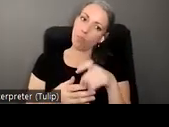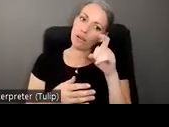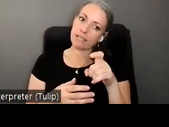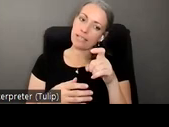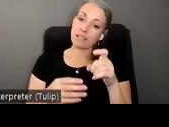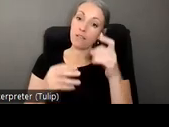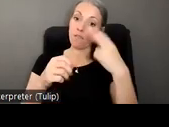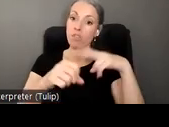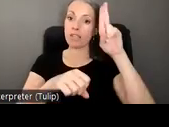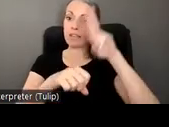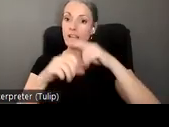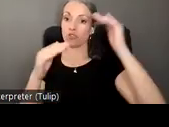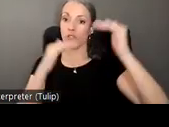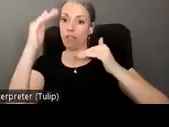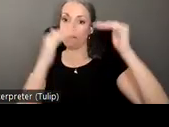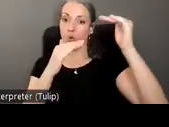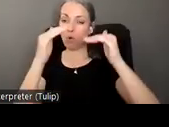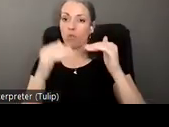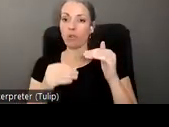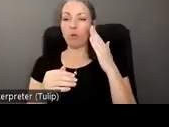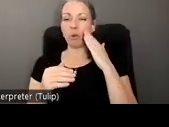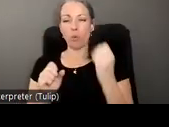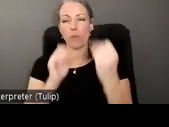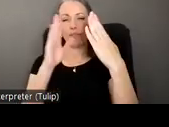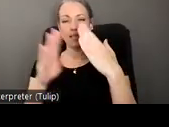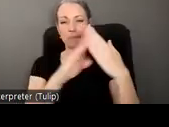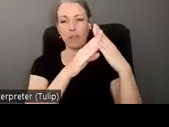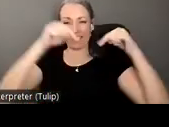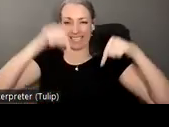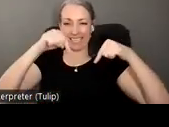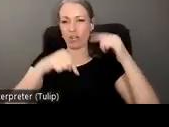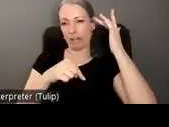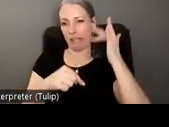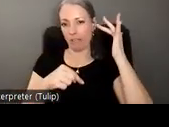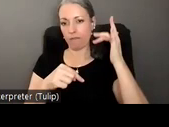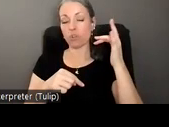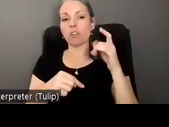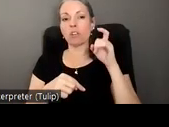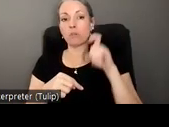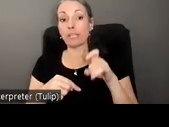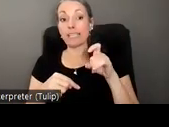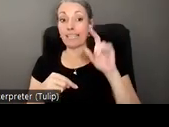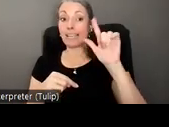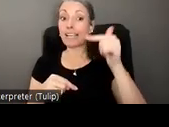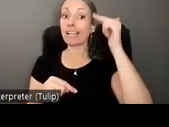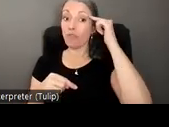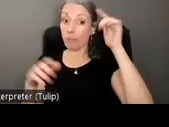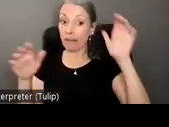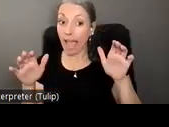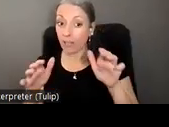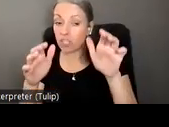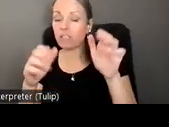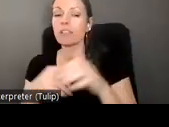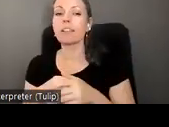national level because a lot of the barriers that we face here in california require federal action and when we have opportunities